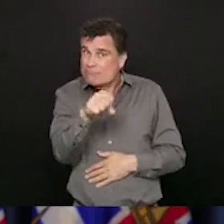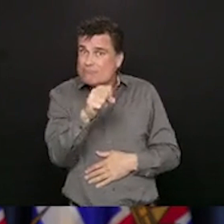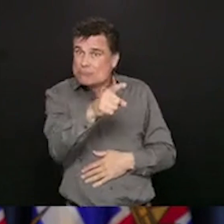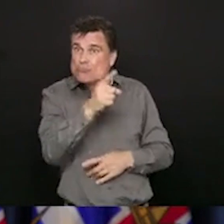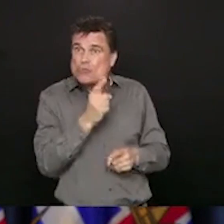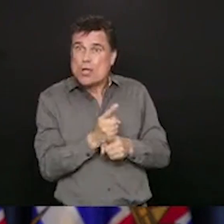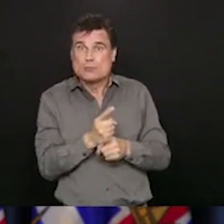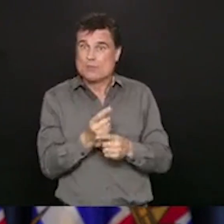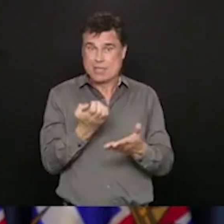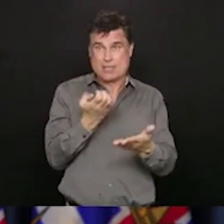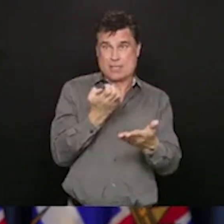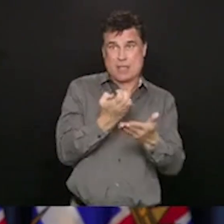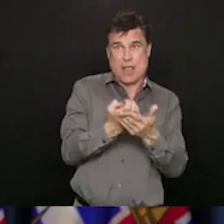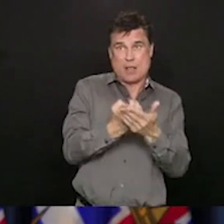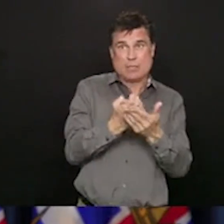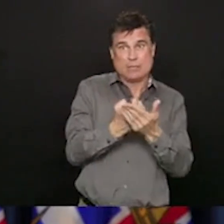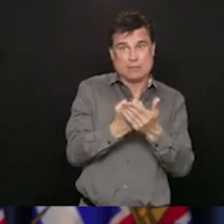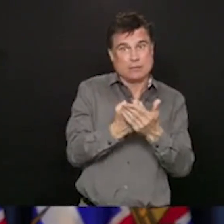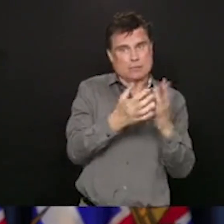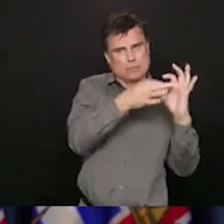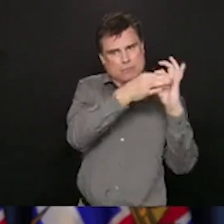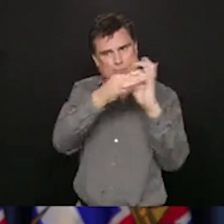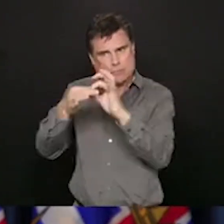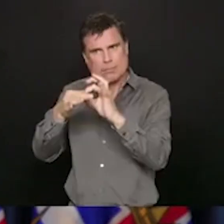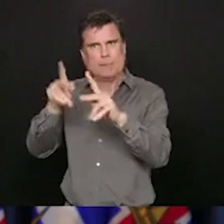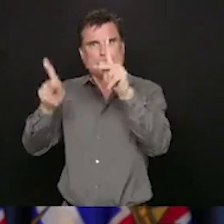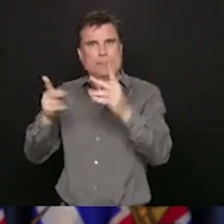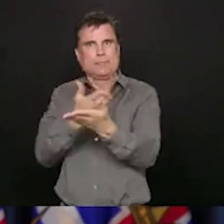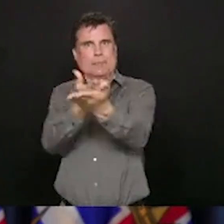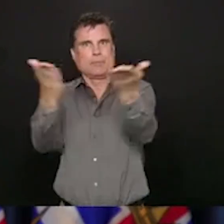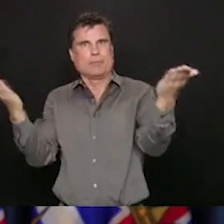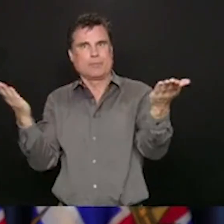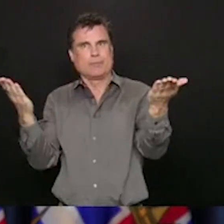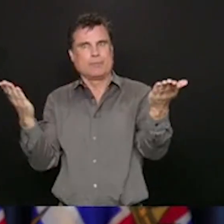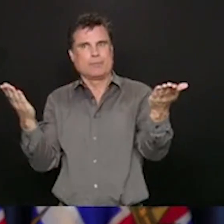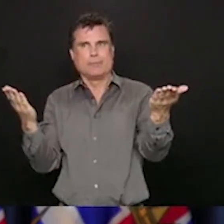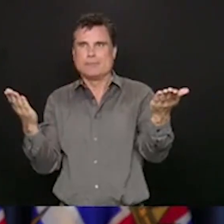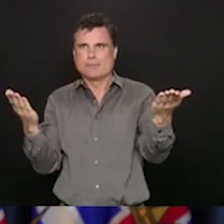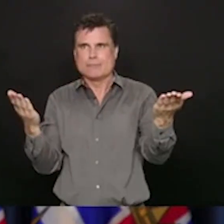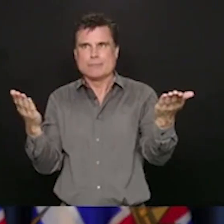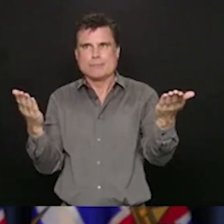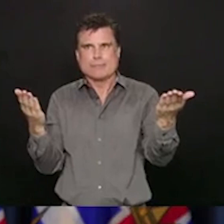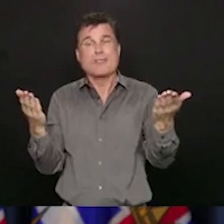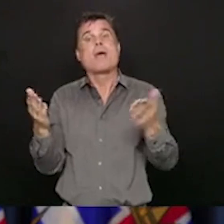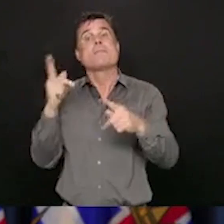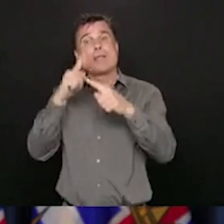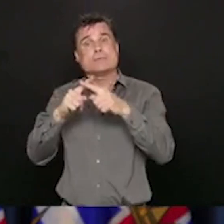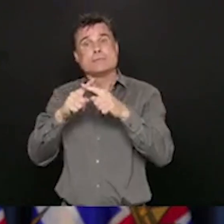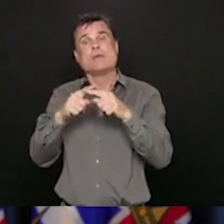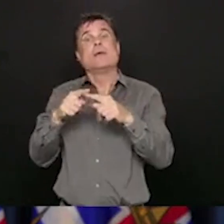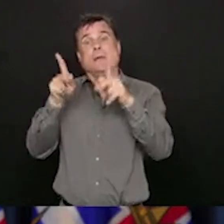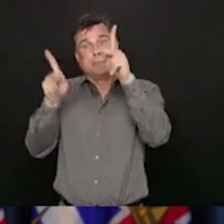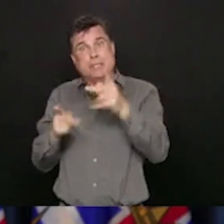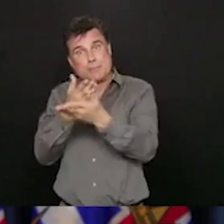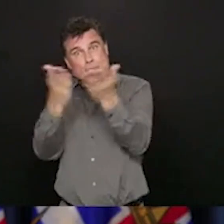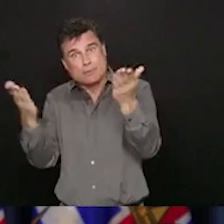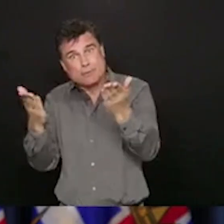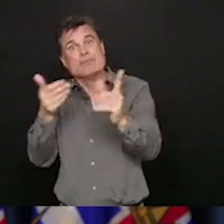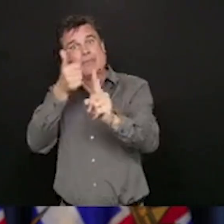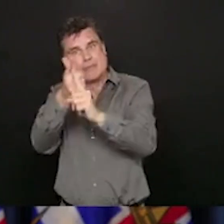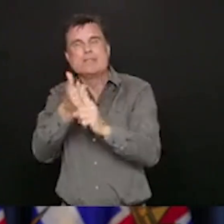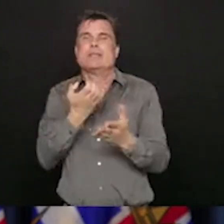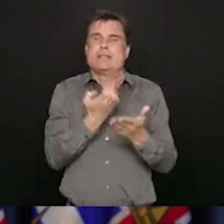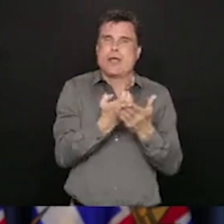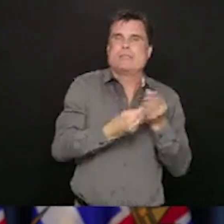that have been shuttered over the past six weeks could open tomorrow. And if the public, the consuming public is not confident in their personal well-being,